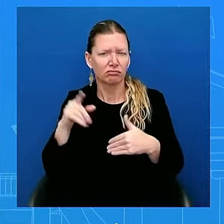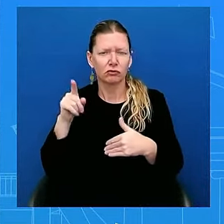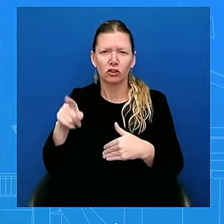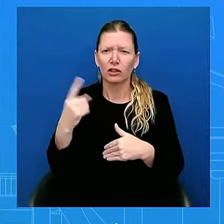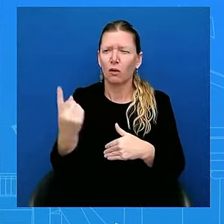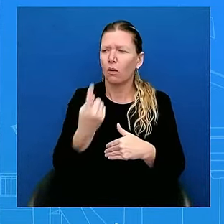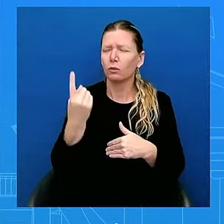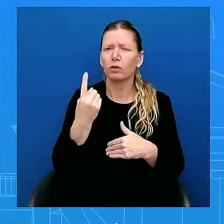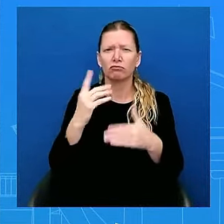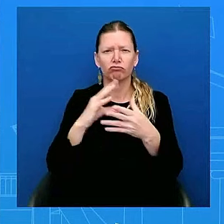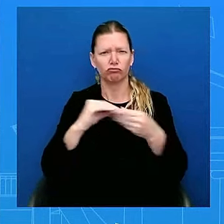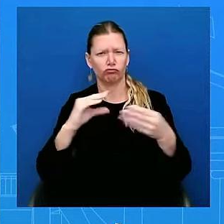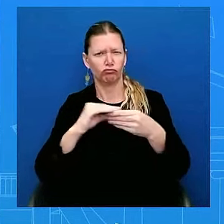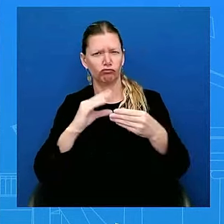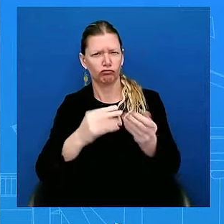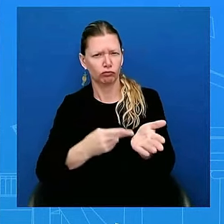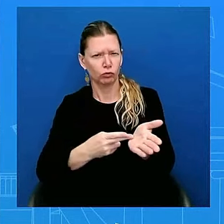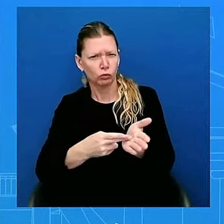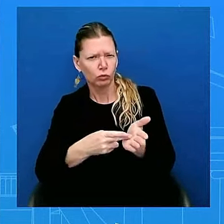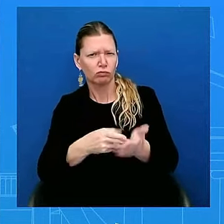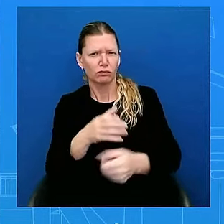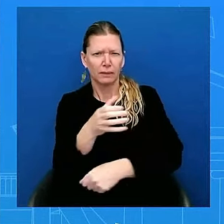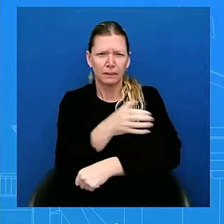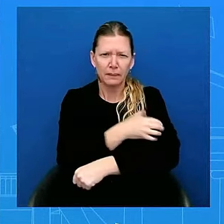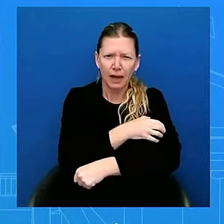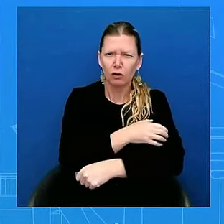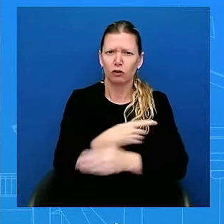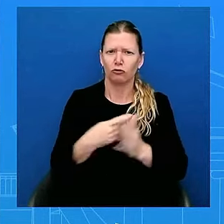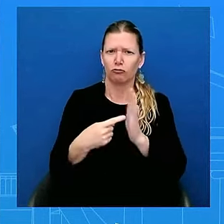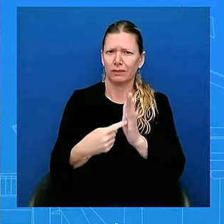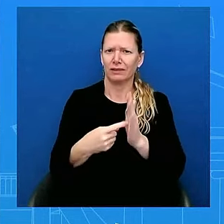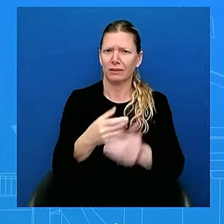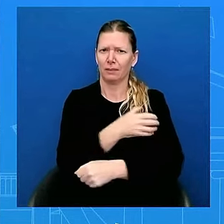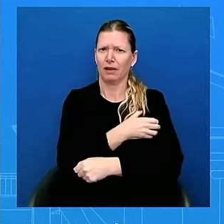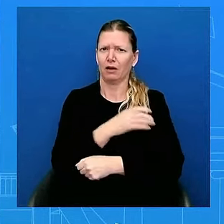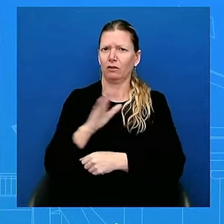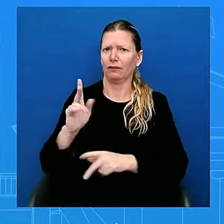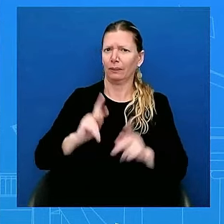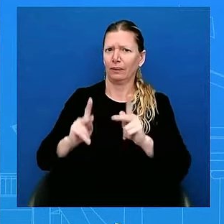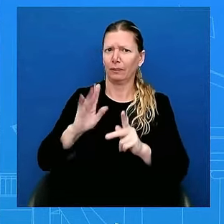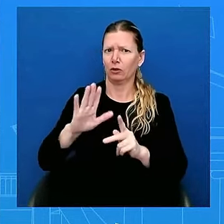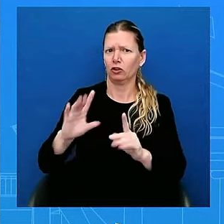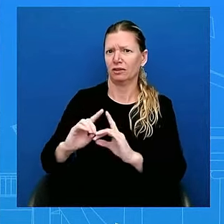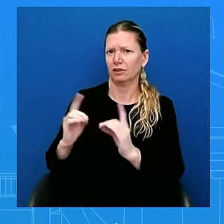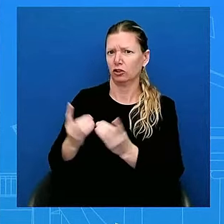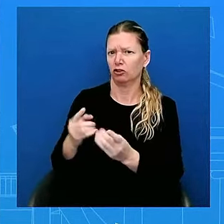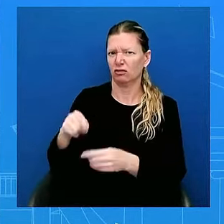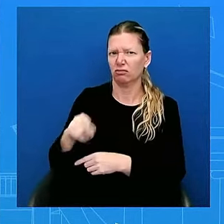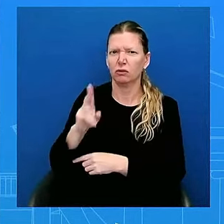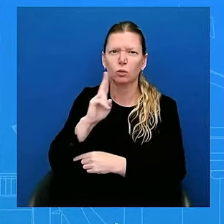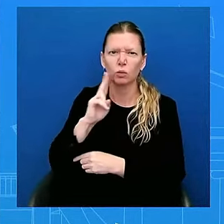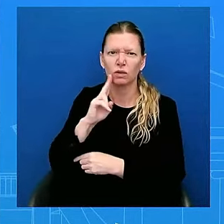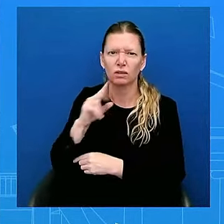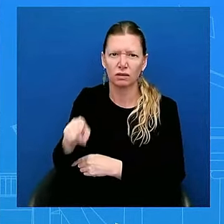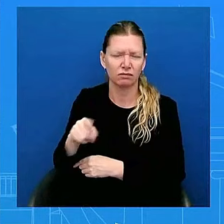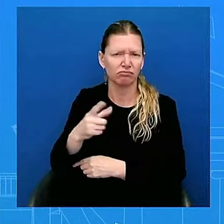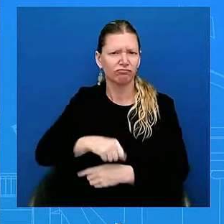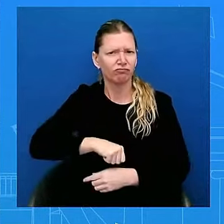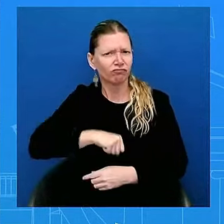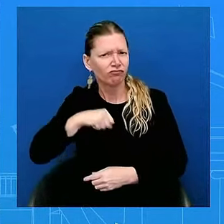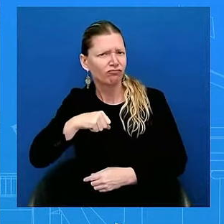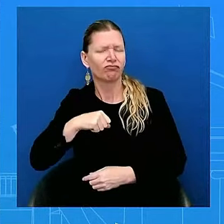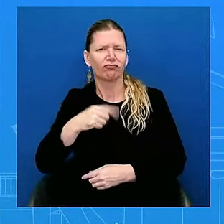grace. Both the President and the Vice President shared the honor of working with her during their times in Congress.